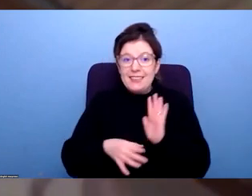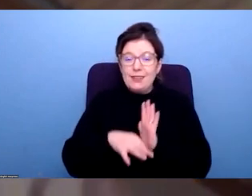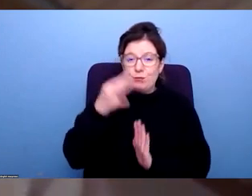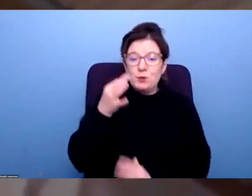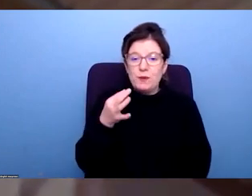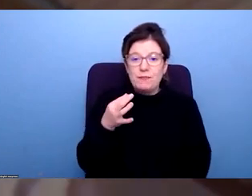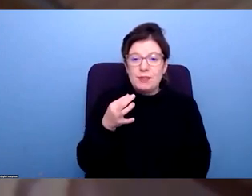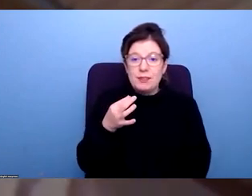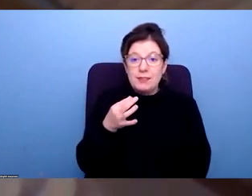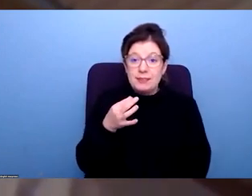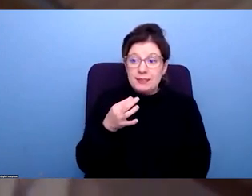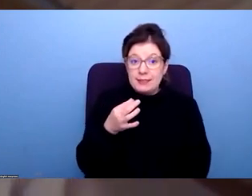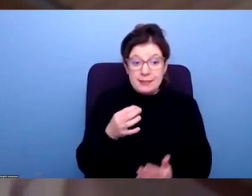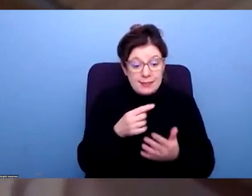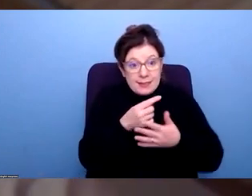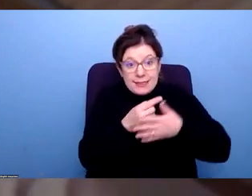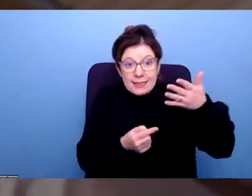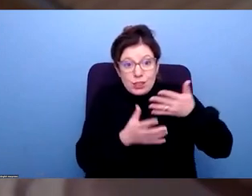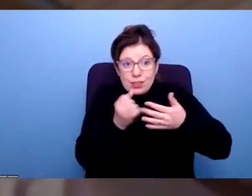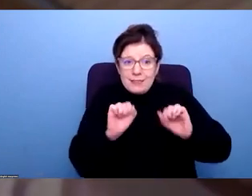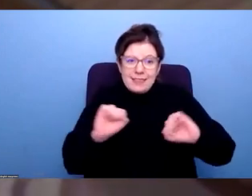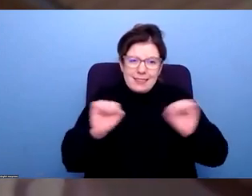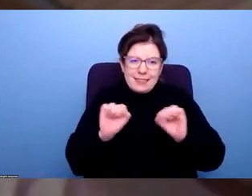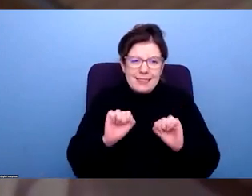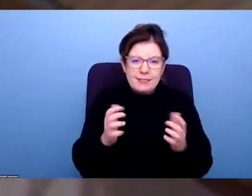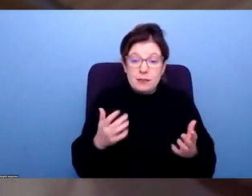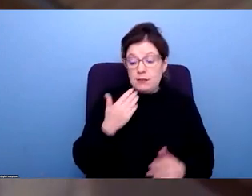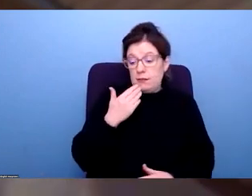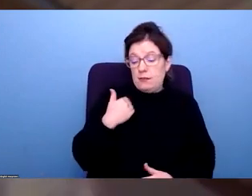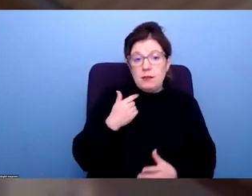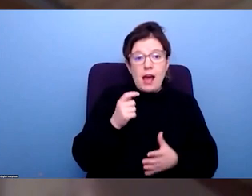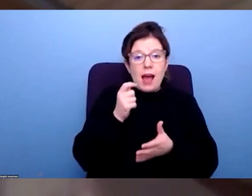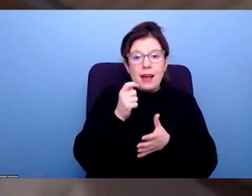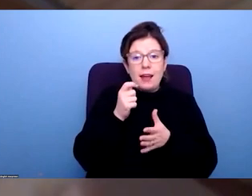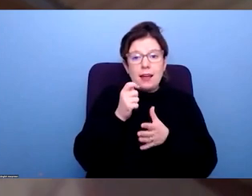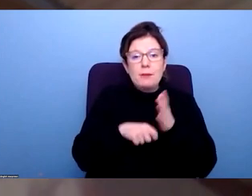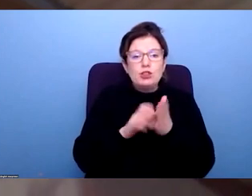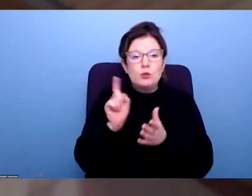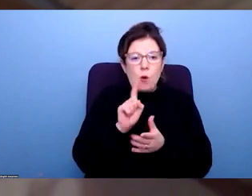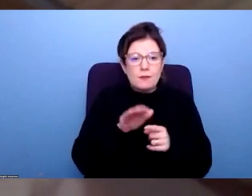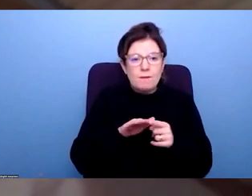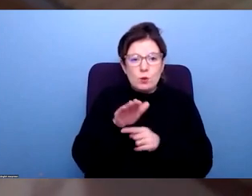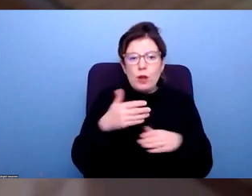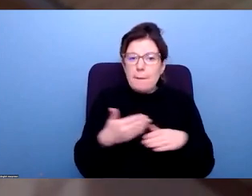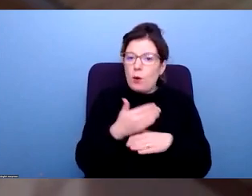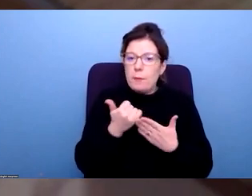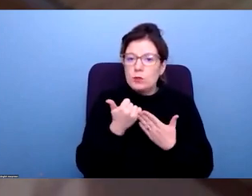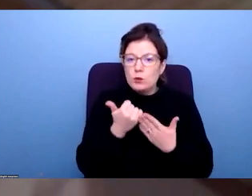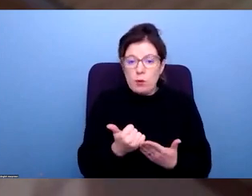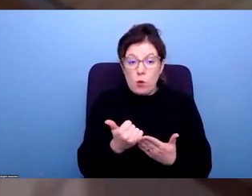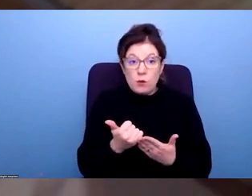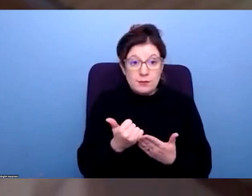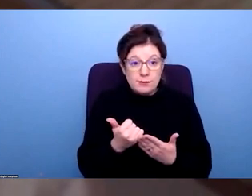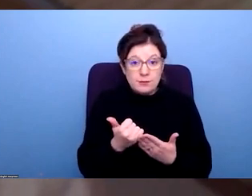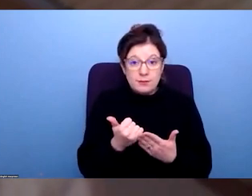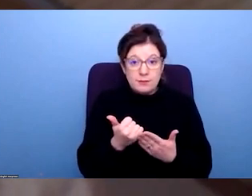I feel like we're a long way from doing that. But final point, we've just launched a commission on the future of employment support, which we'd be really